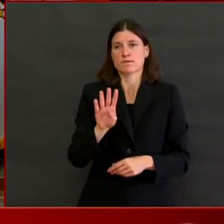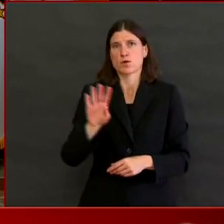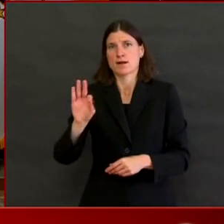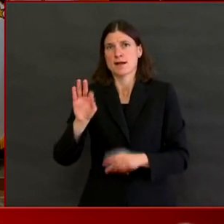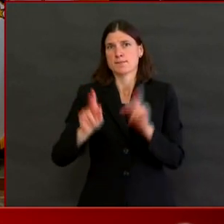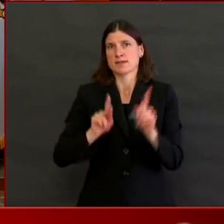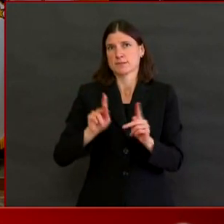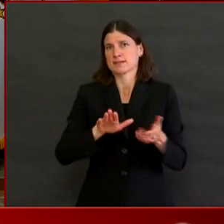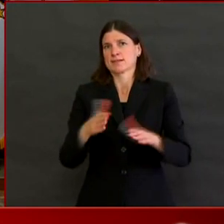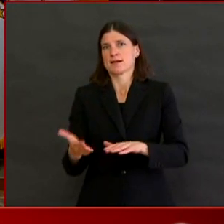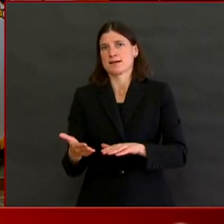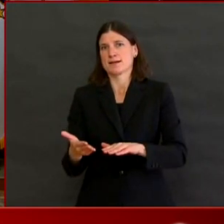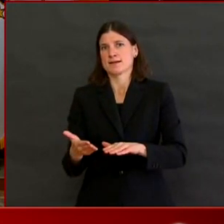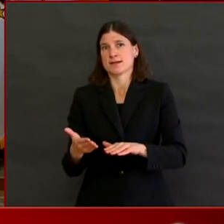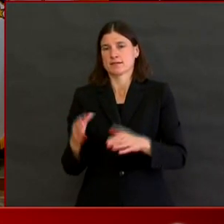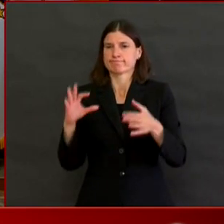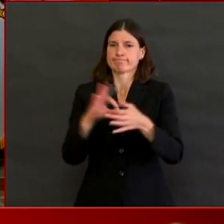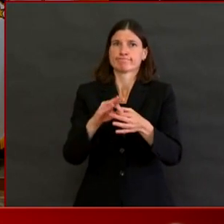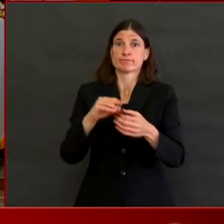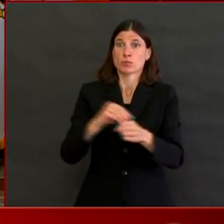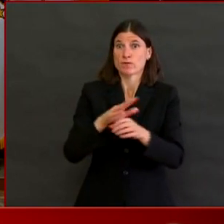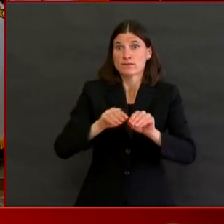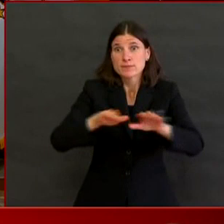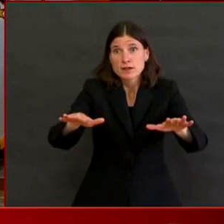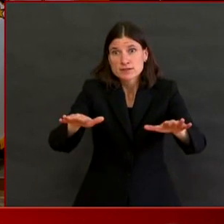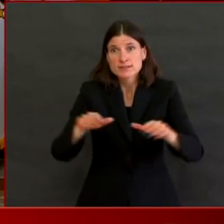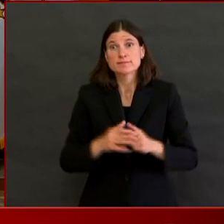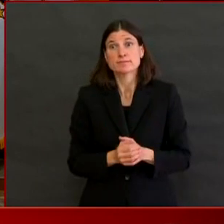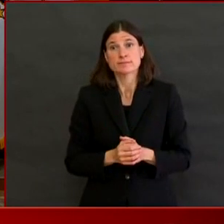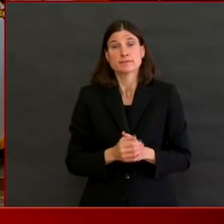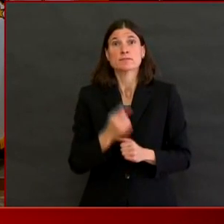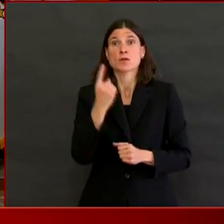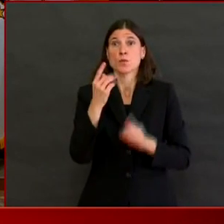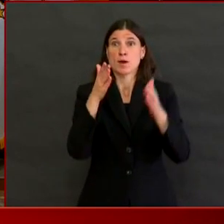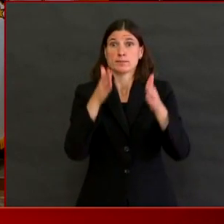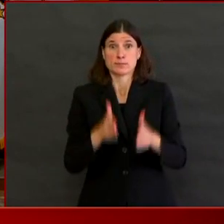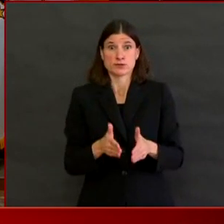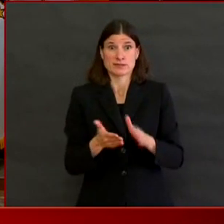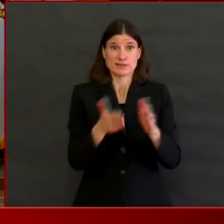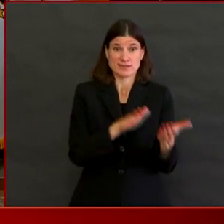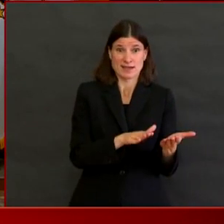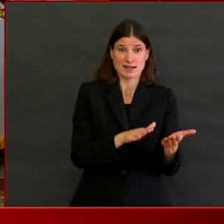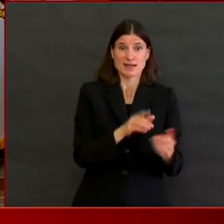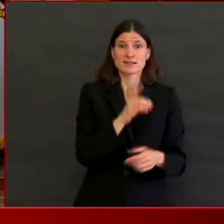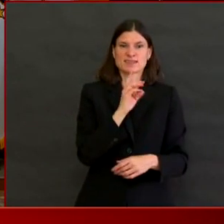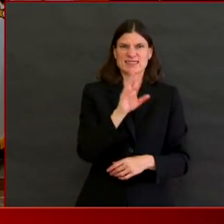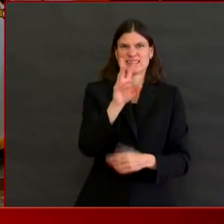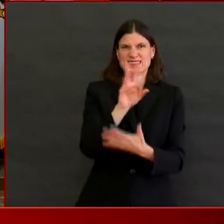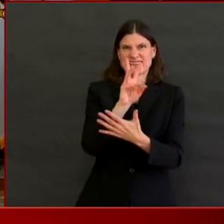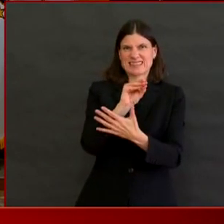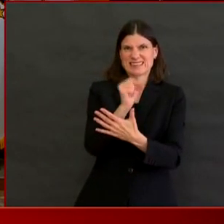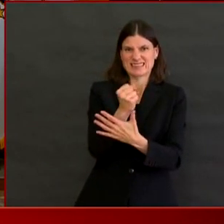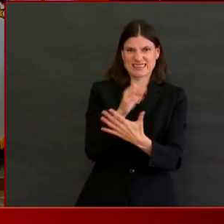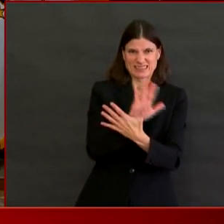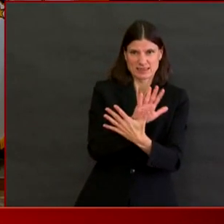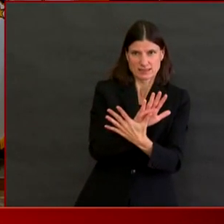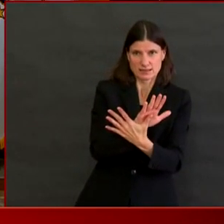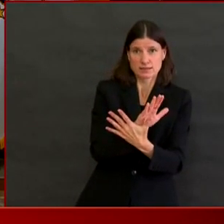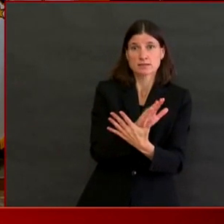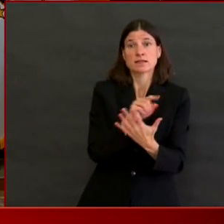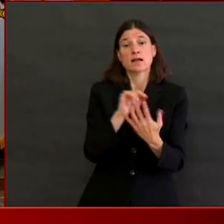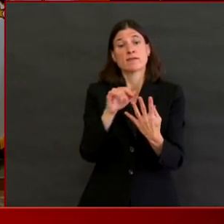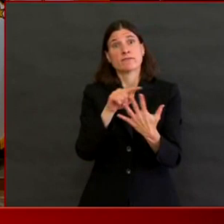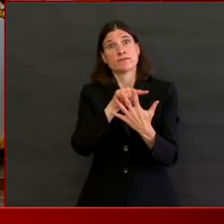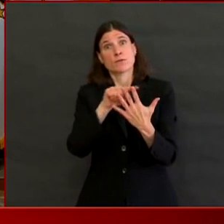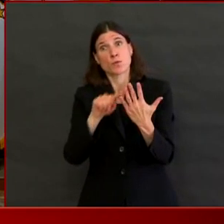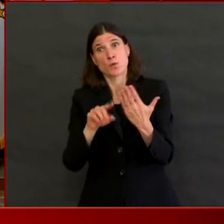people who passed away was in their 60s. Four of these people were in their 90s, and one of